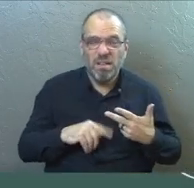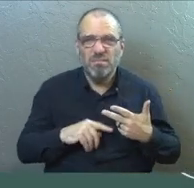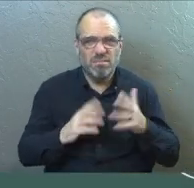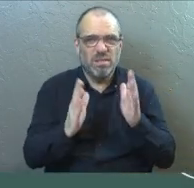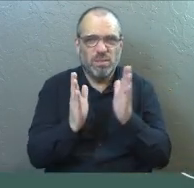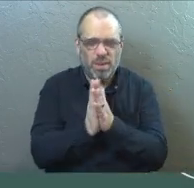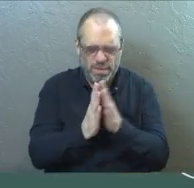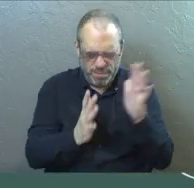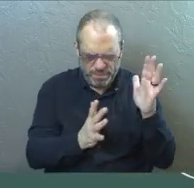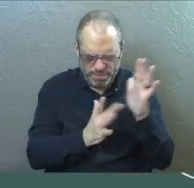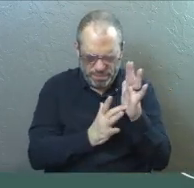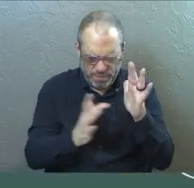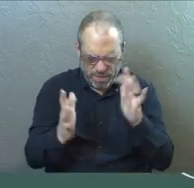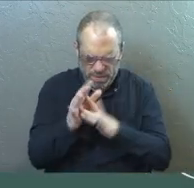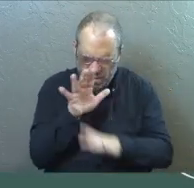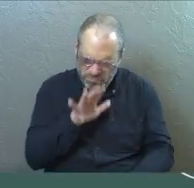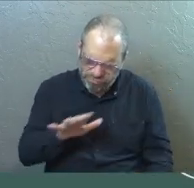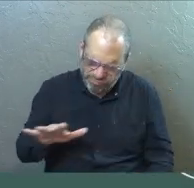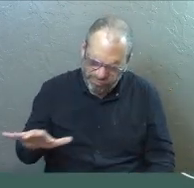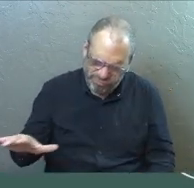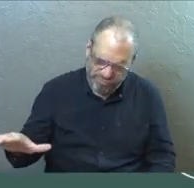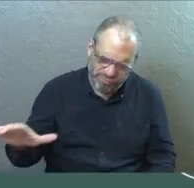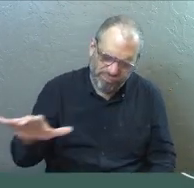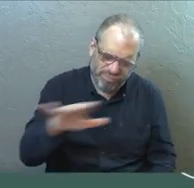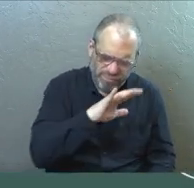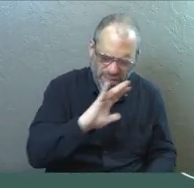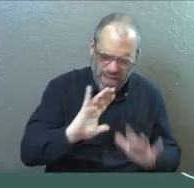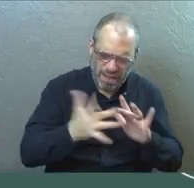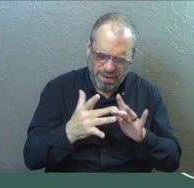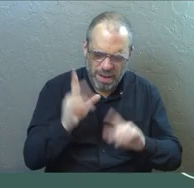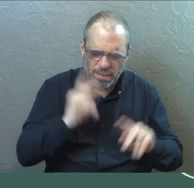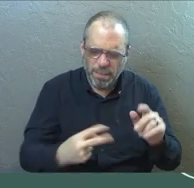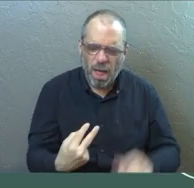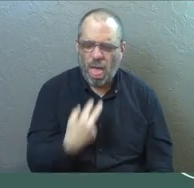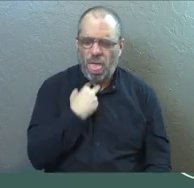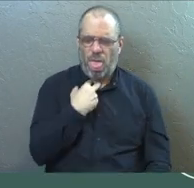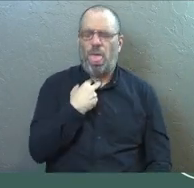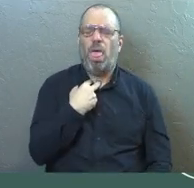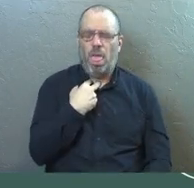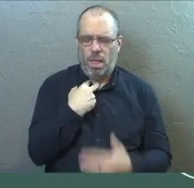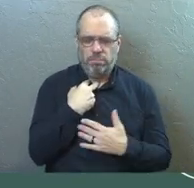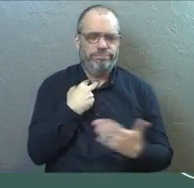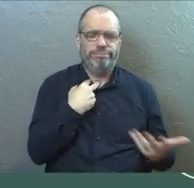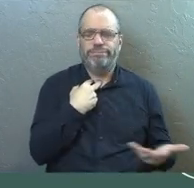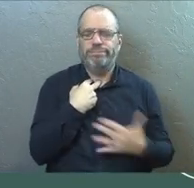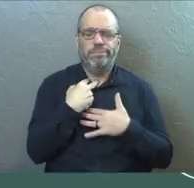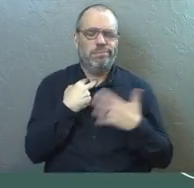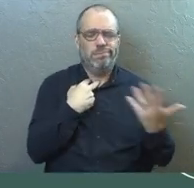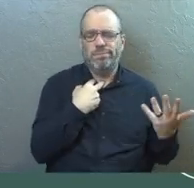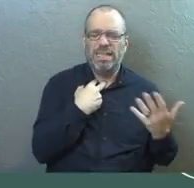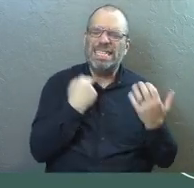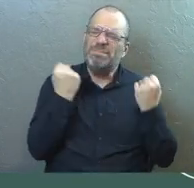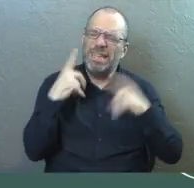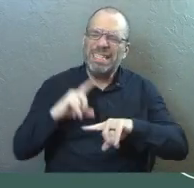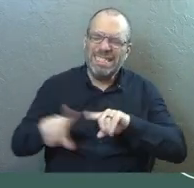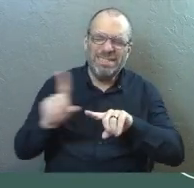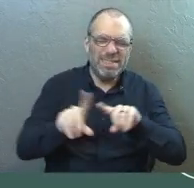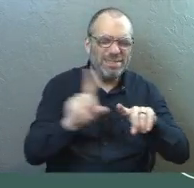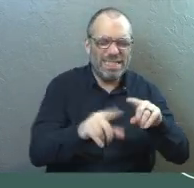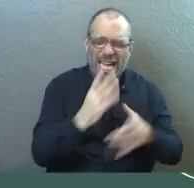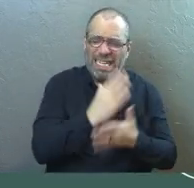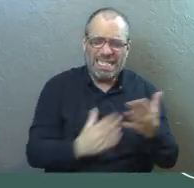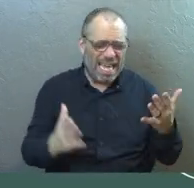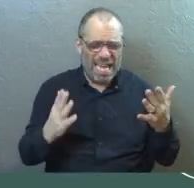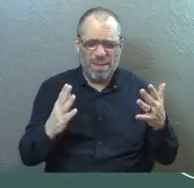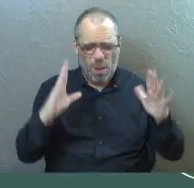Let's pray. Jesus, across this room and online, God, there are people that are stuck in countless ways. And Lord, some